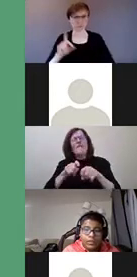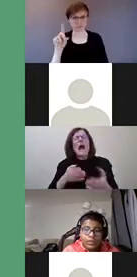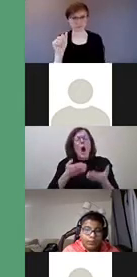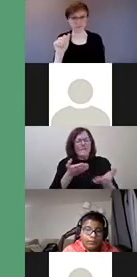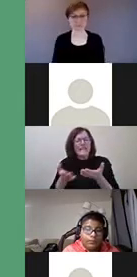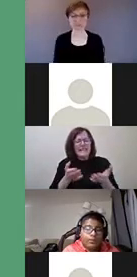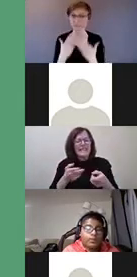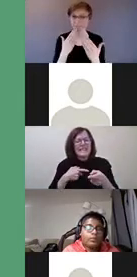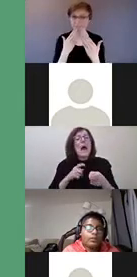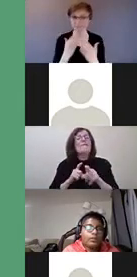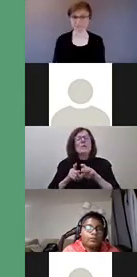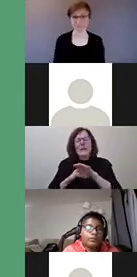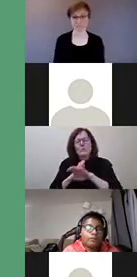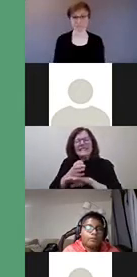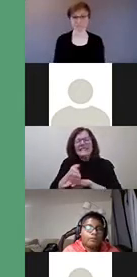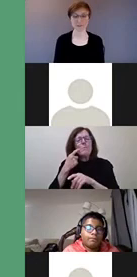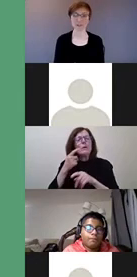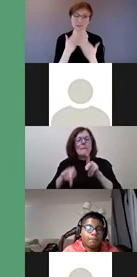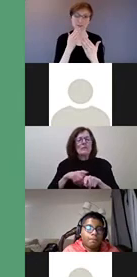Thank you for listening to my ideas.